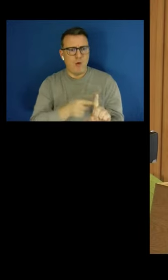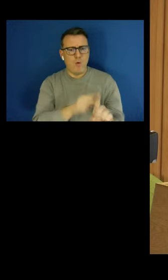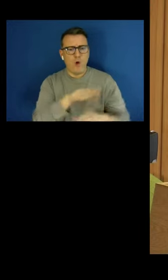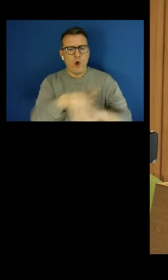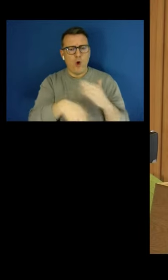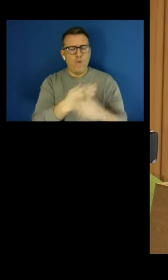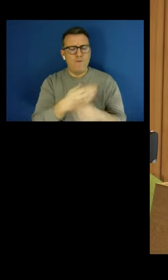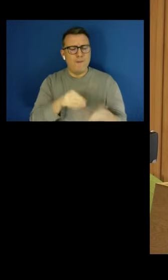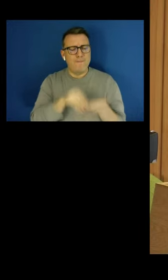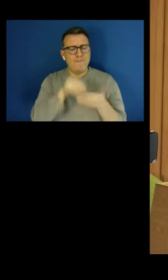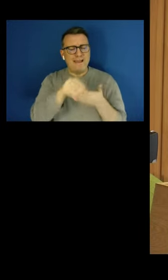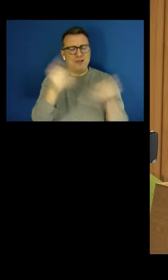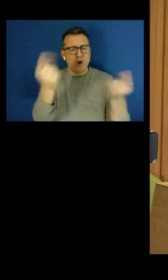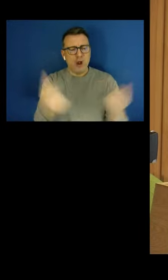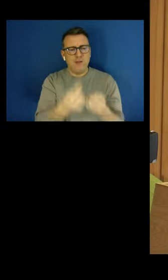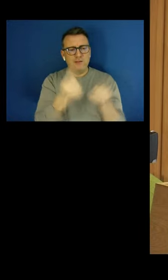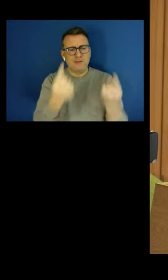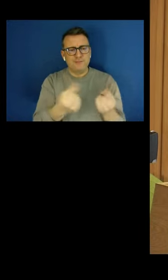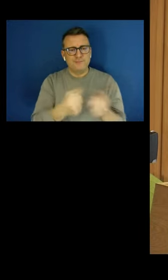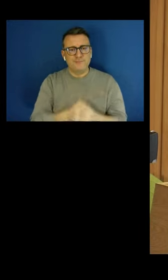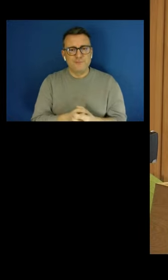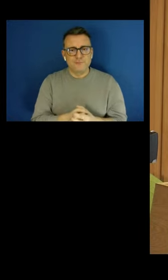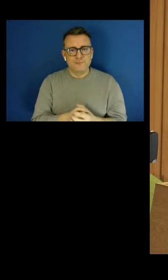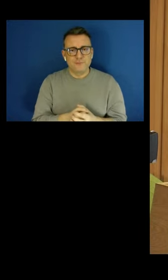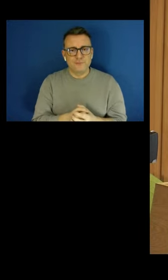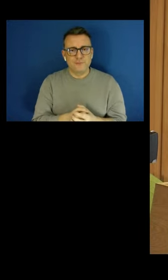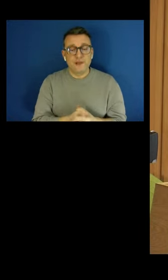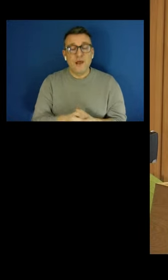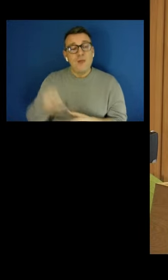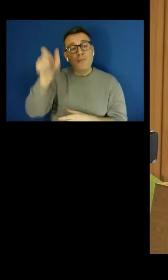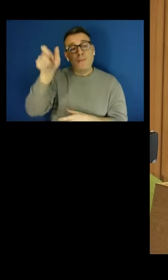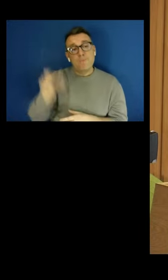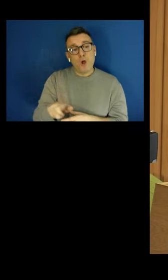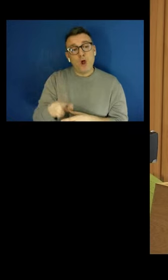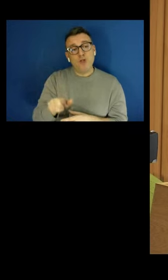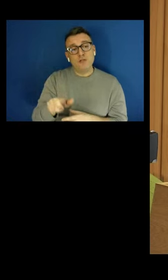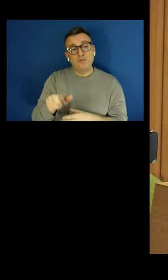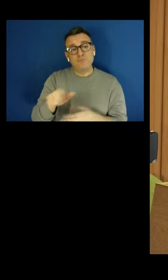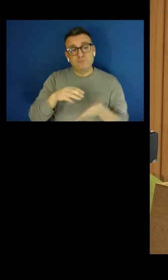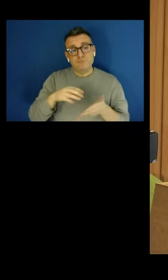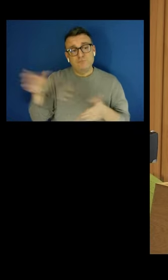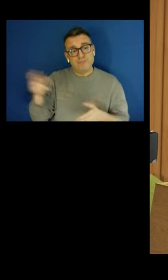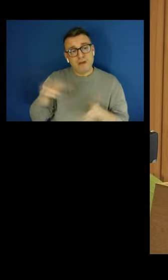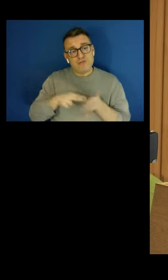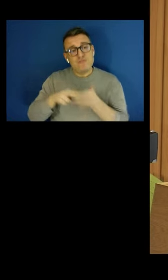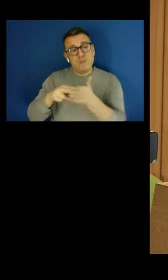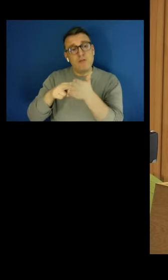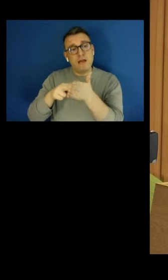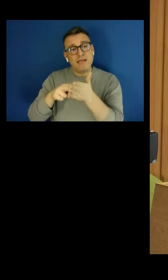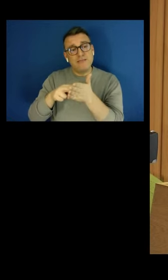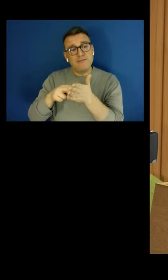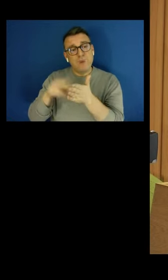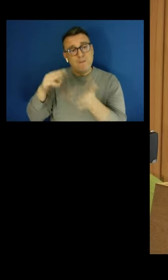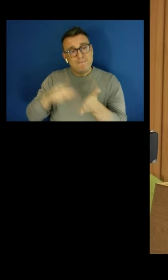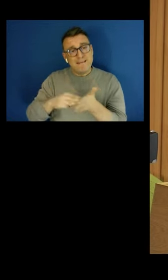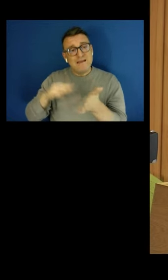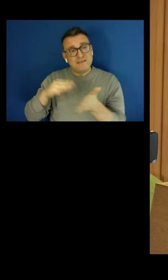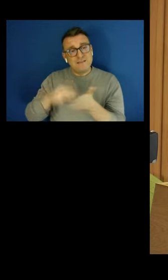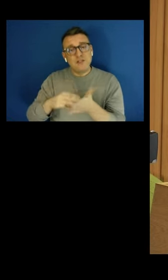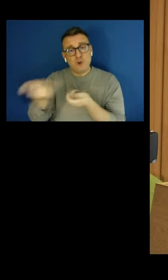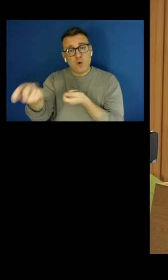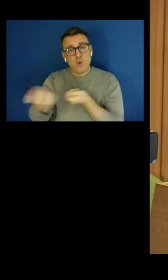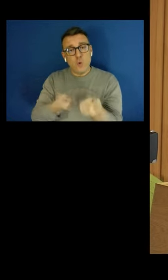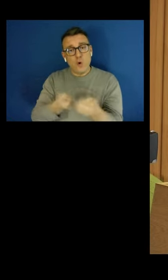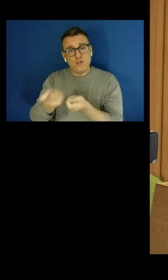Market Enforcement, a person appointed by ministers, she's supposed to coordinate the rather unwieldy